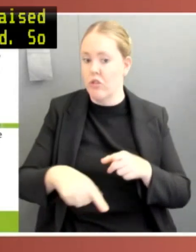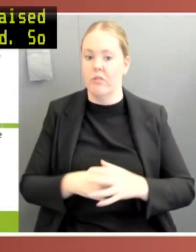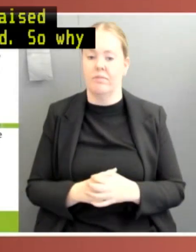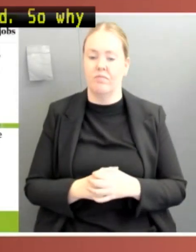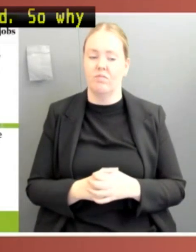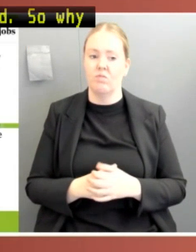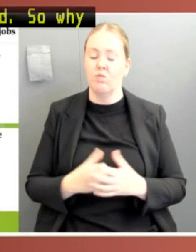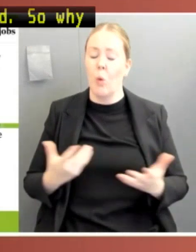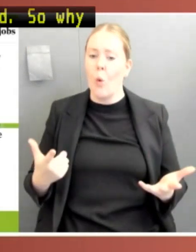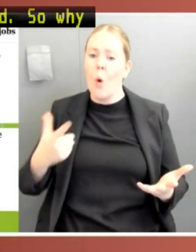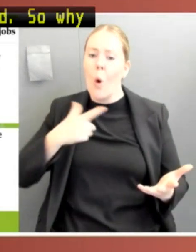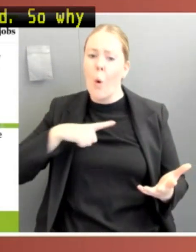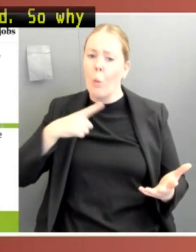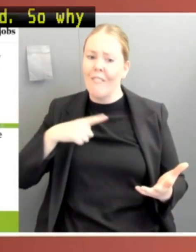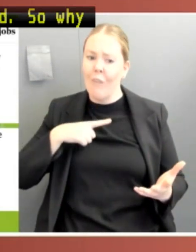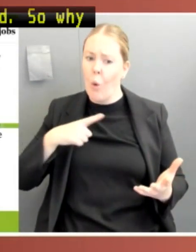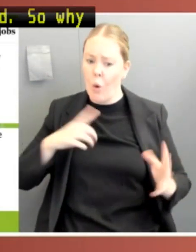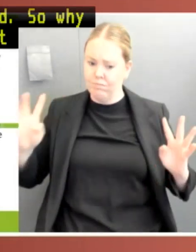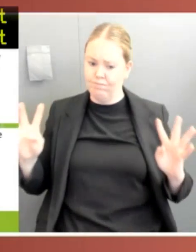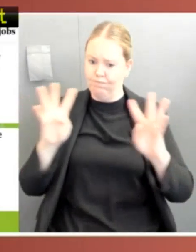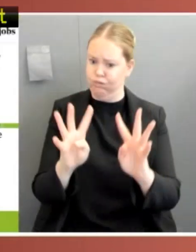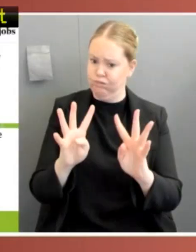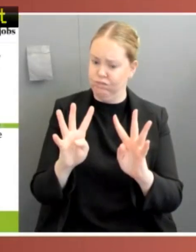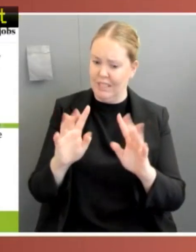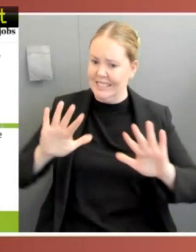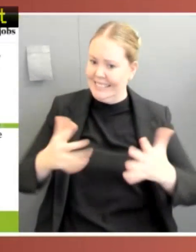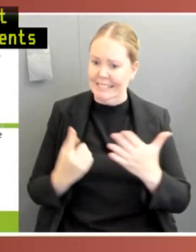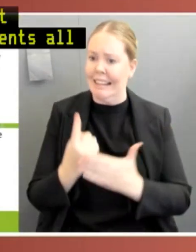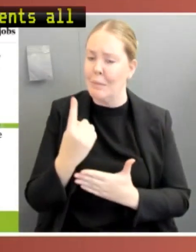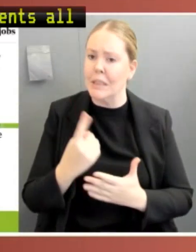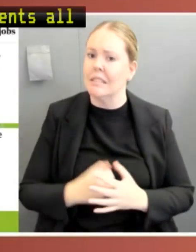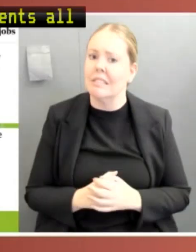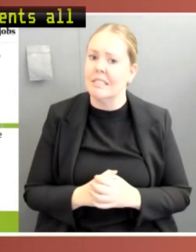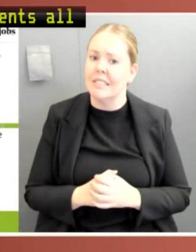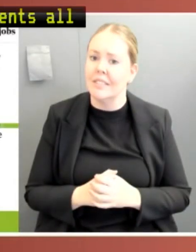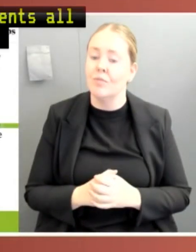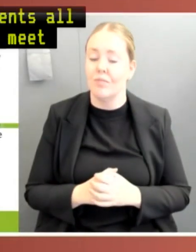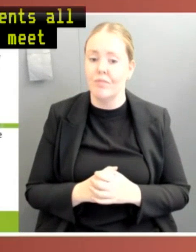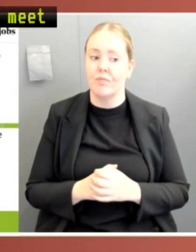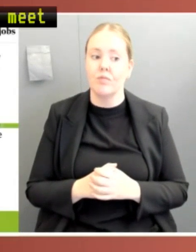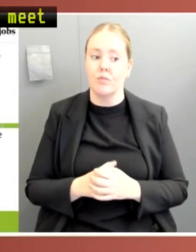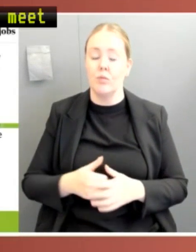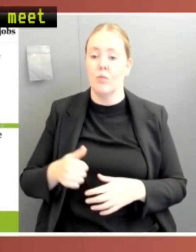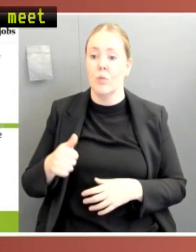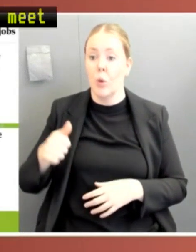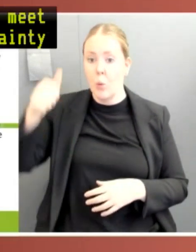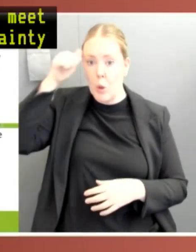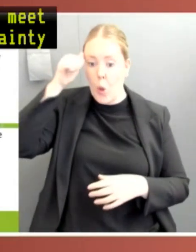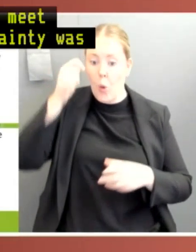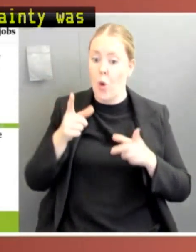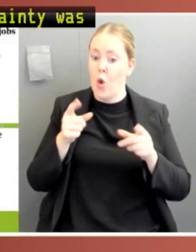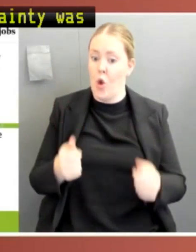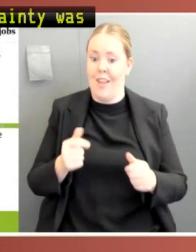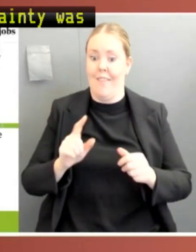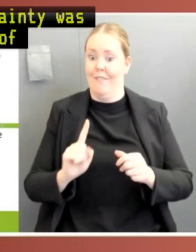country fail to meet regularly? Clearly uncertainty was a defining characteristic of the early days of the pandemic. It's not surprising that in March 2020,